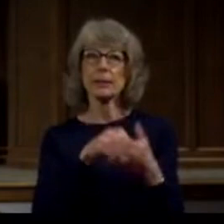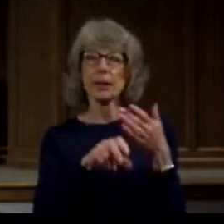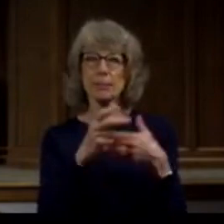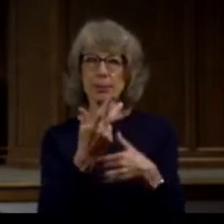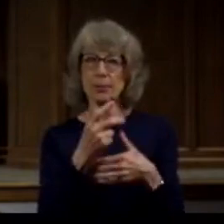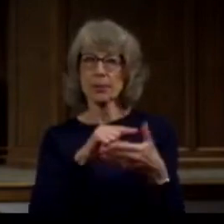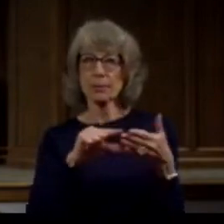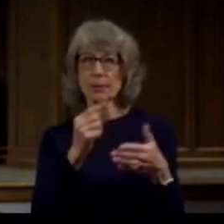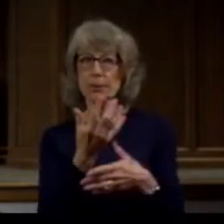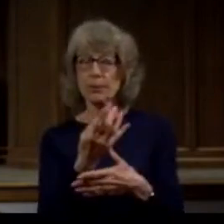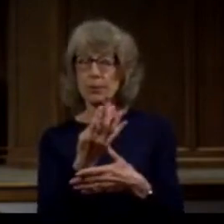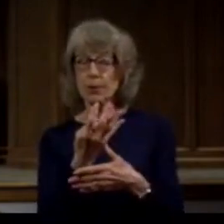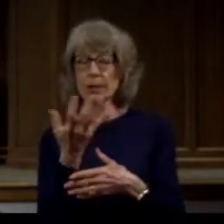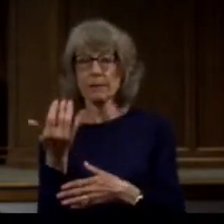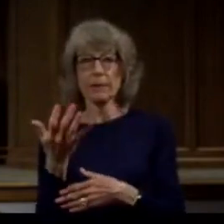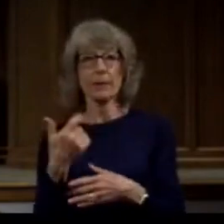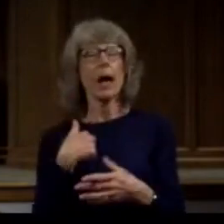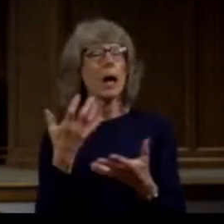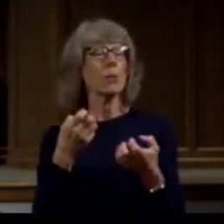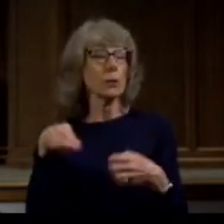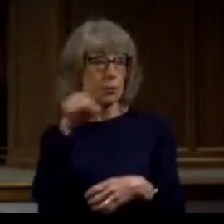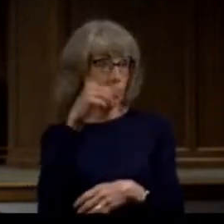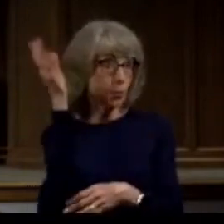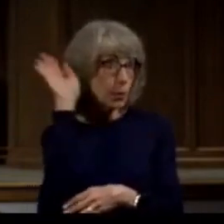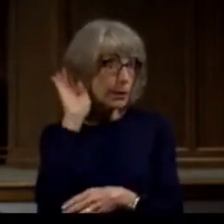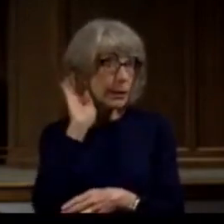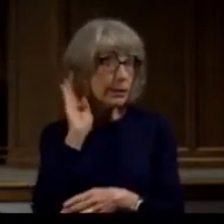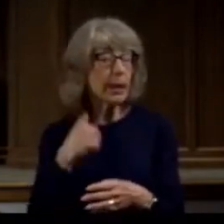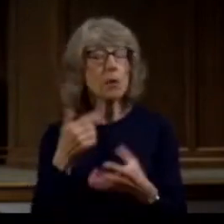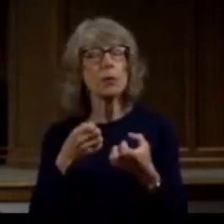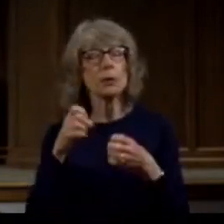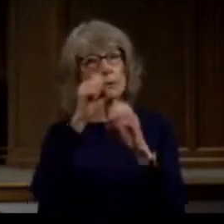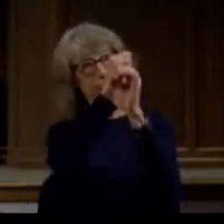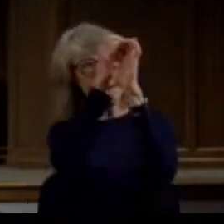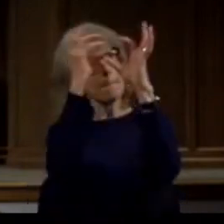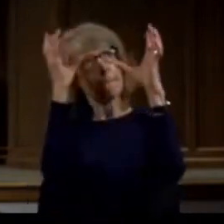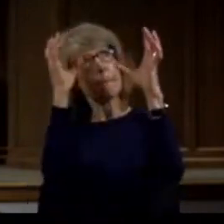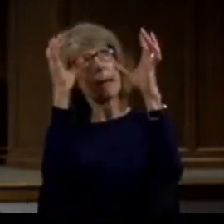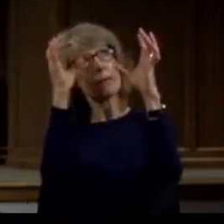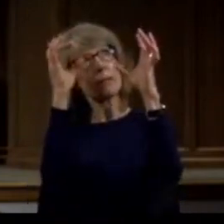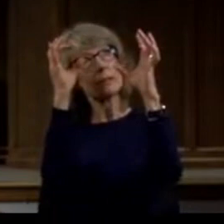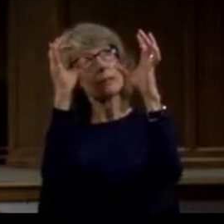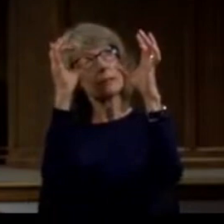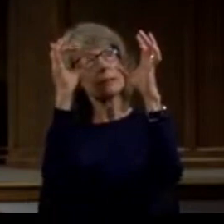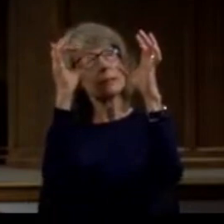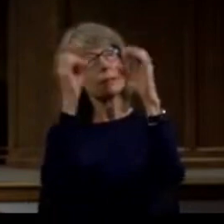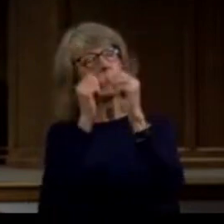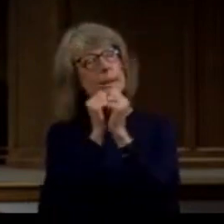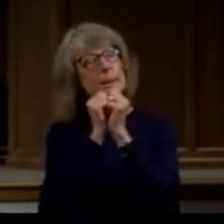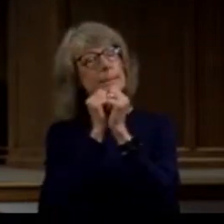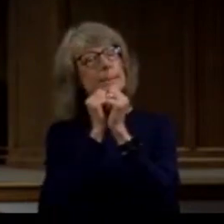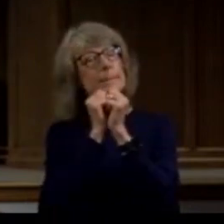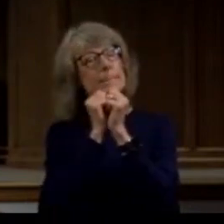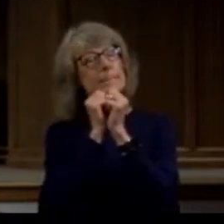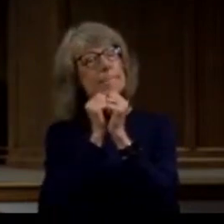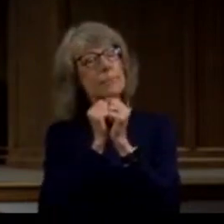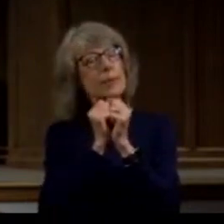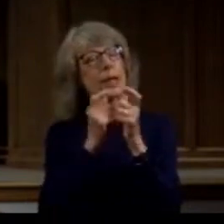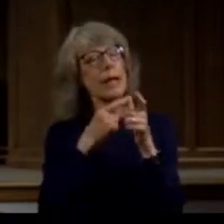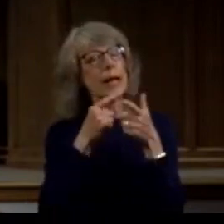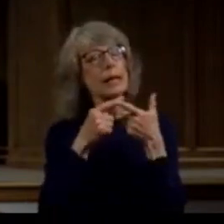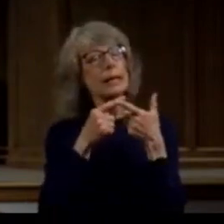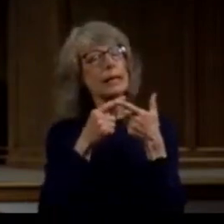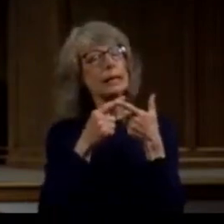I want you to hear this because I want you to imagine what's being said here and then put this on try this on for size